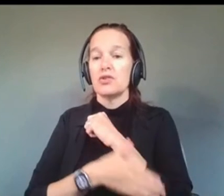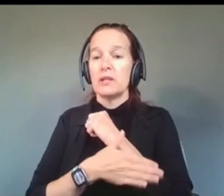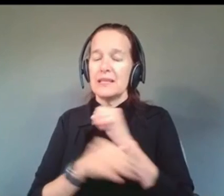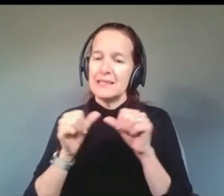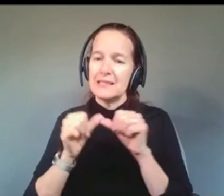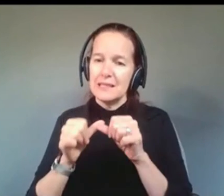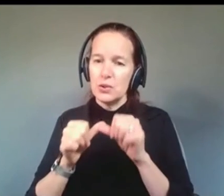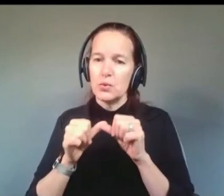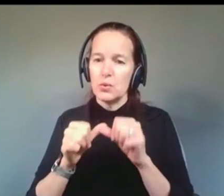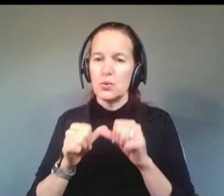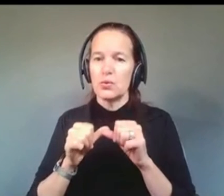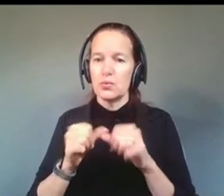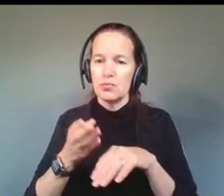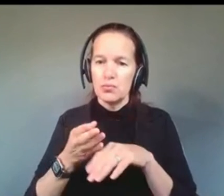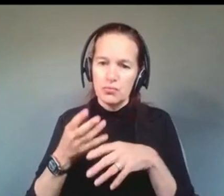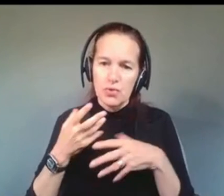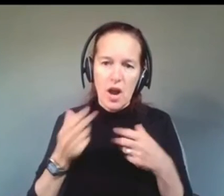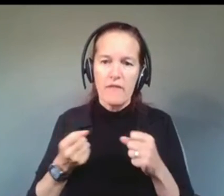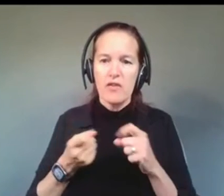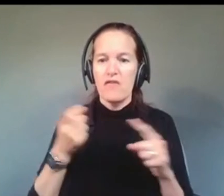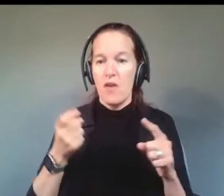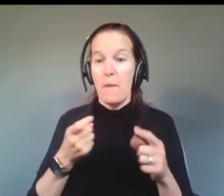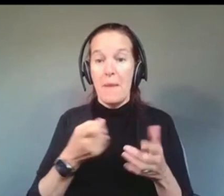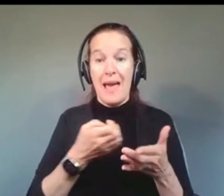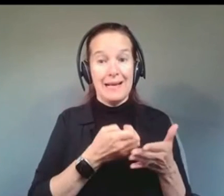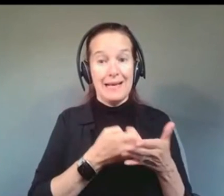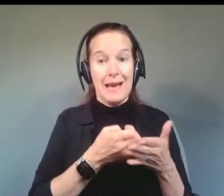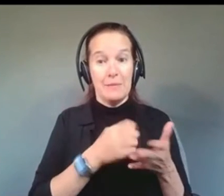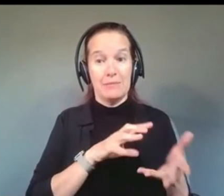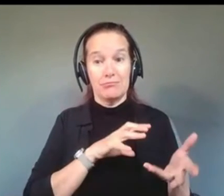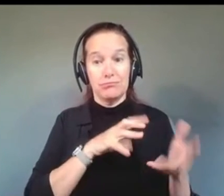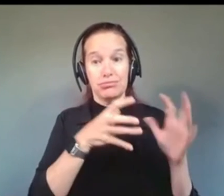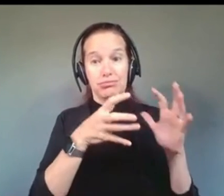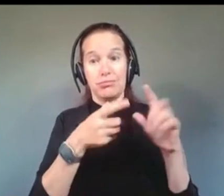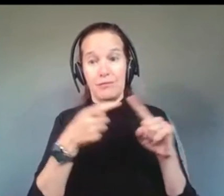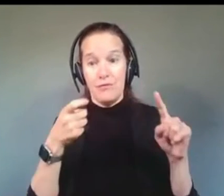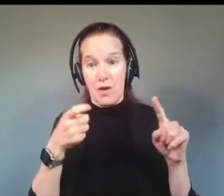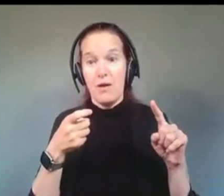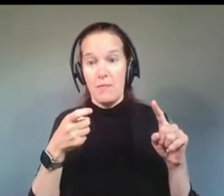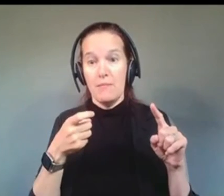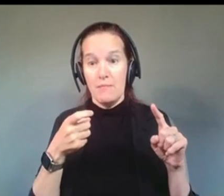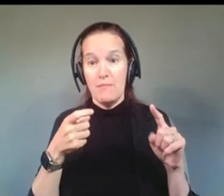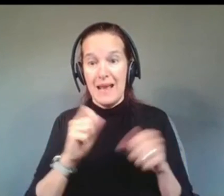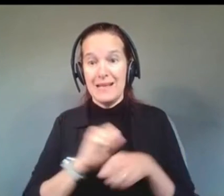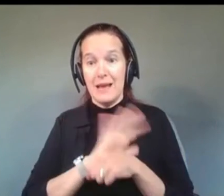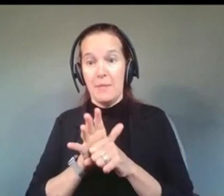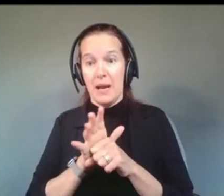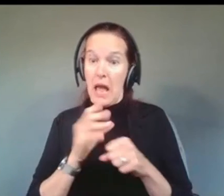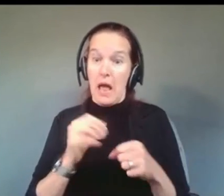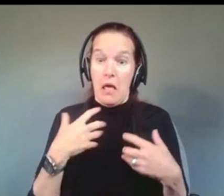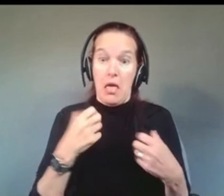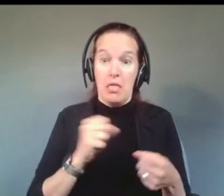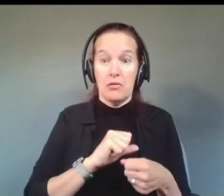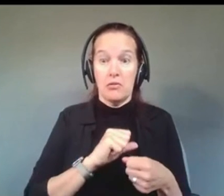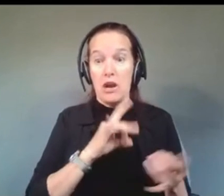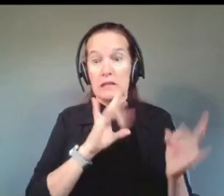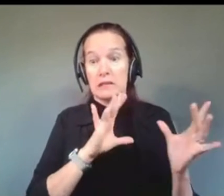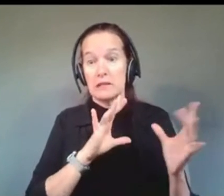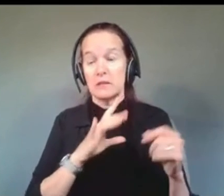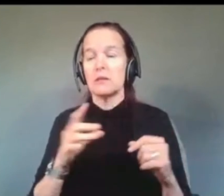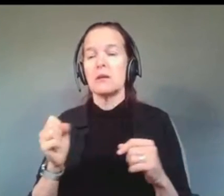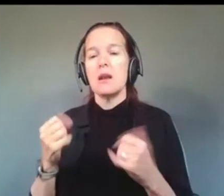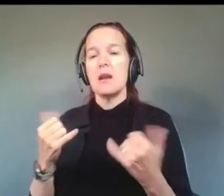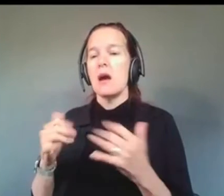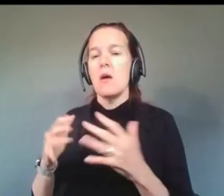from the economic and health crisis brought upon by the pandemic, America families can no longer afford to wait.